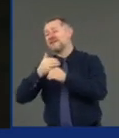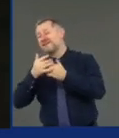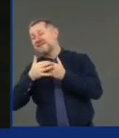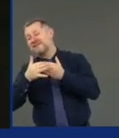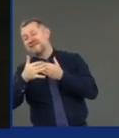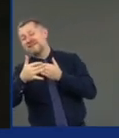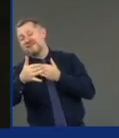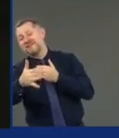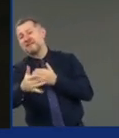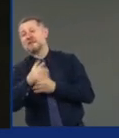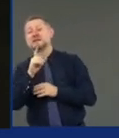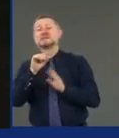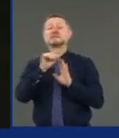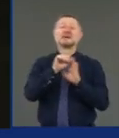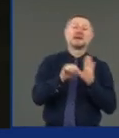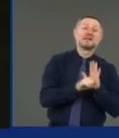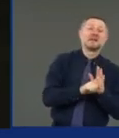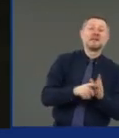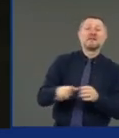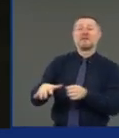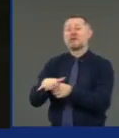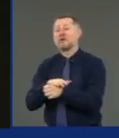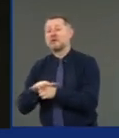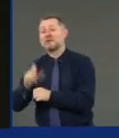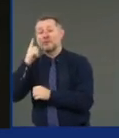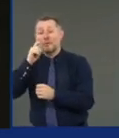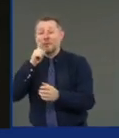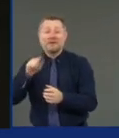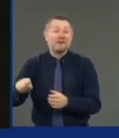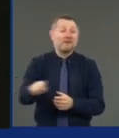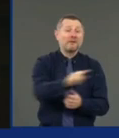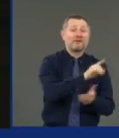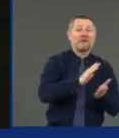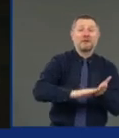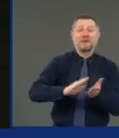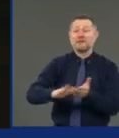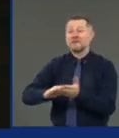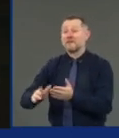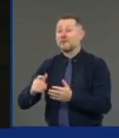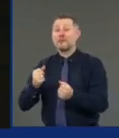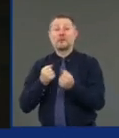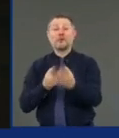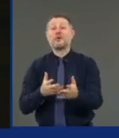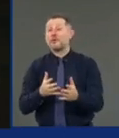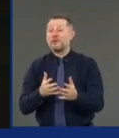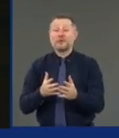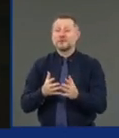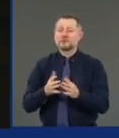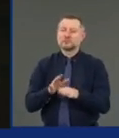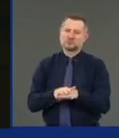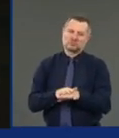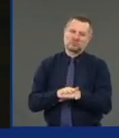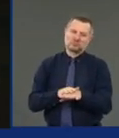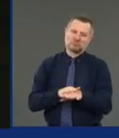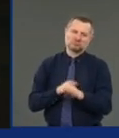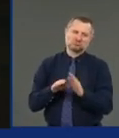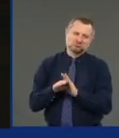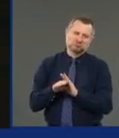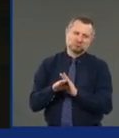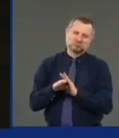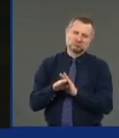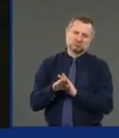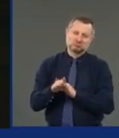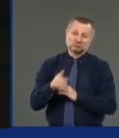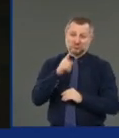growth. We want to reopen the economy. We want to get this national economy better than ever. Fine.